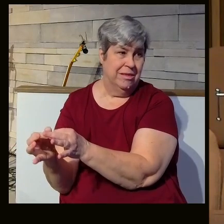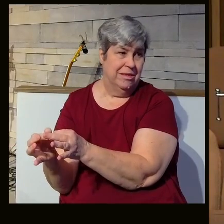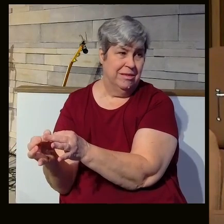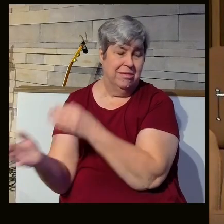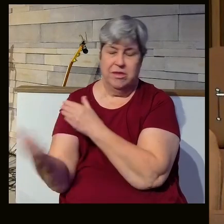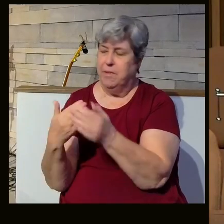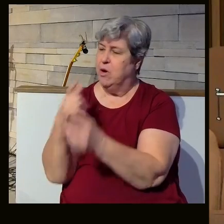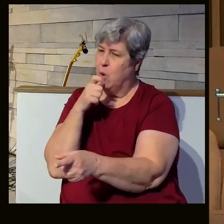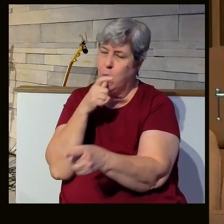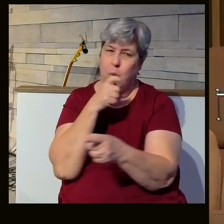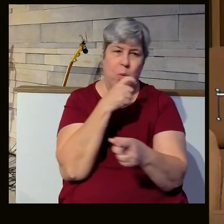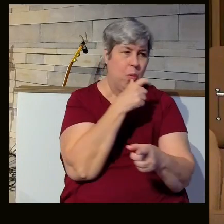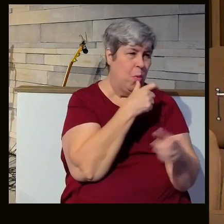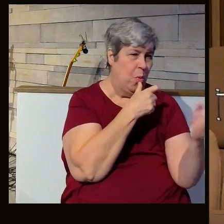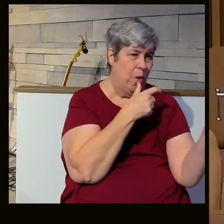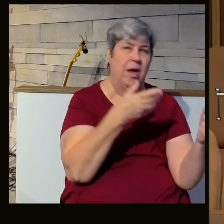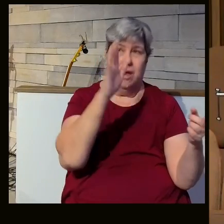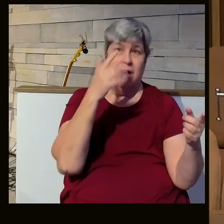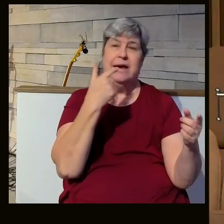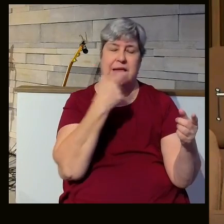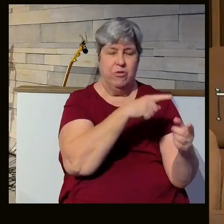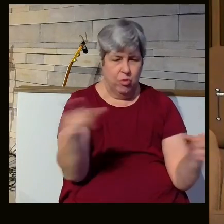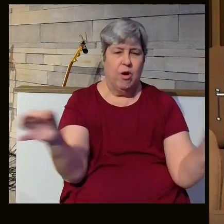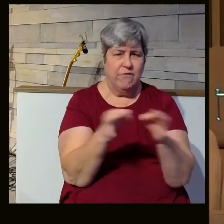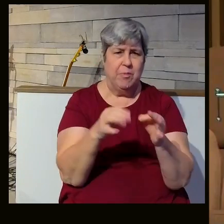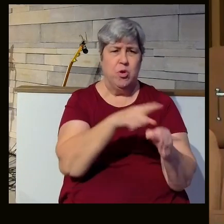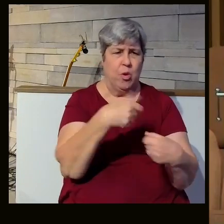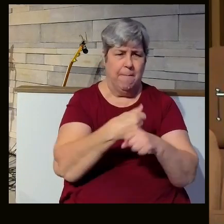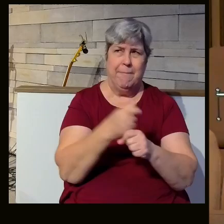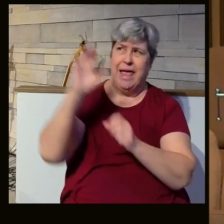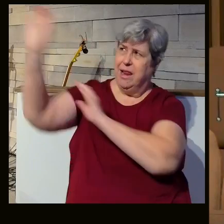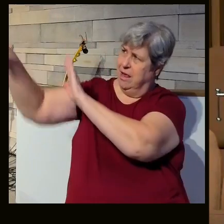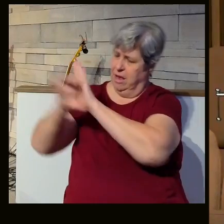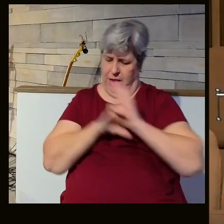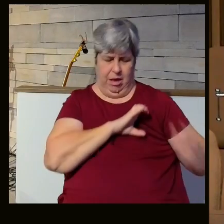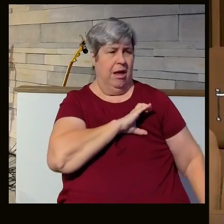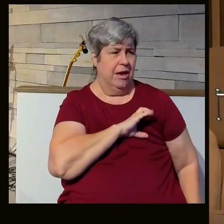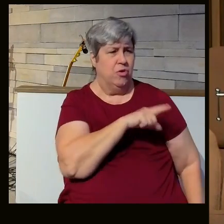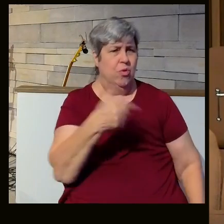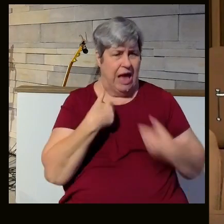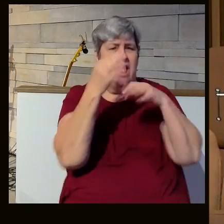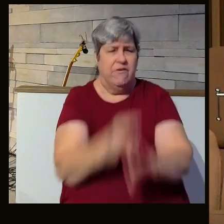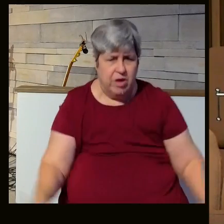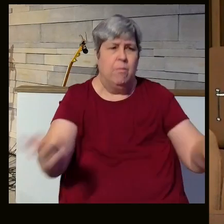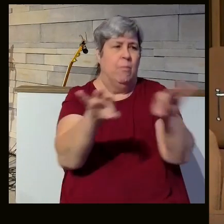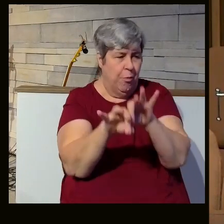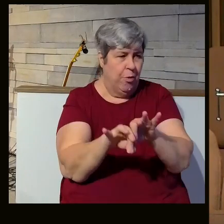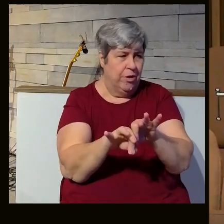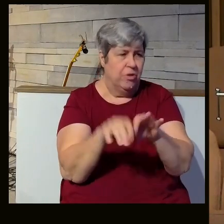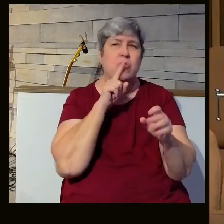No matter who you are, God has value. You are made in the image of God, and you have value. You have importance. You have significance.